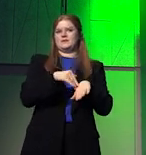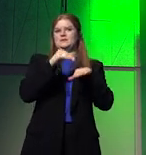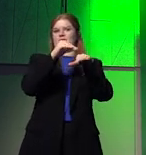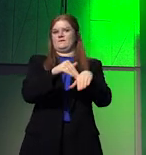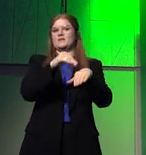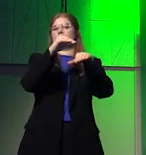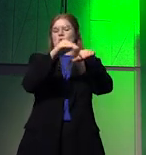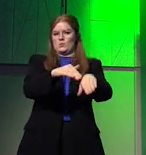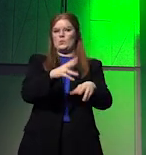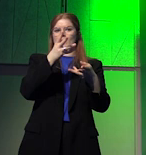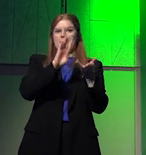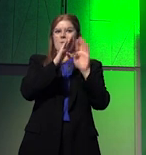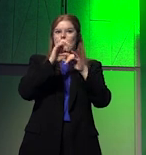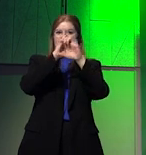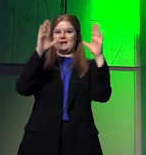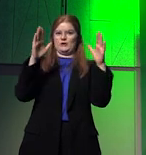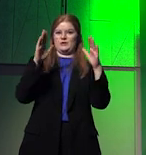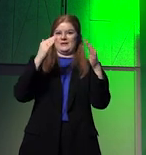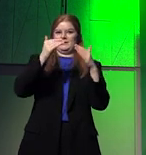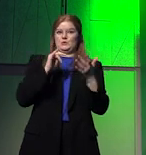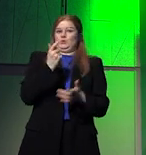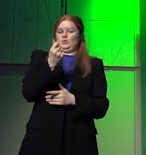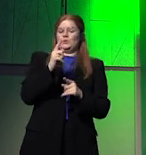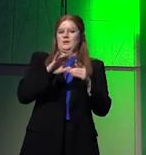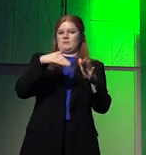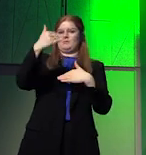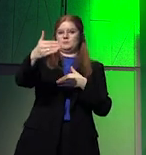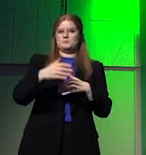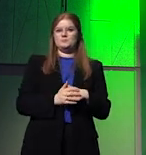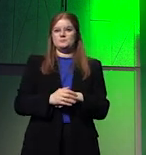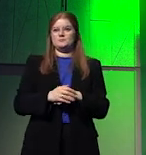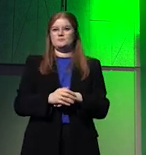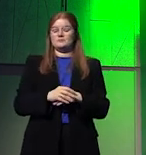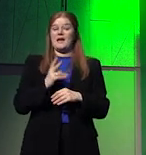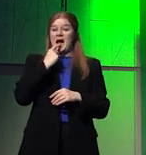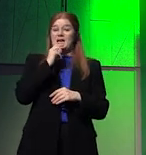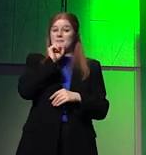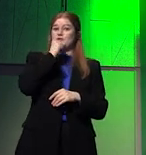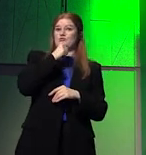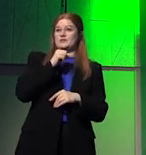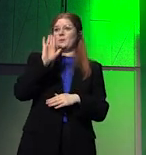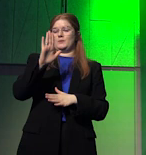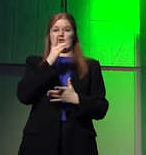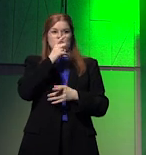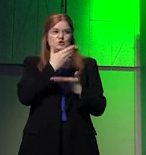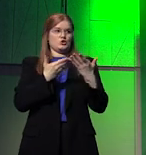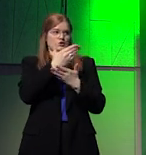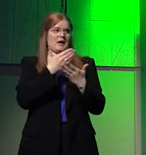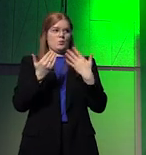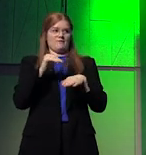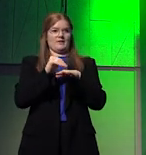will manifest more clearly in the medium and long term. They're quite severe. We need to talk about them.